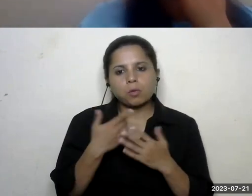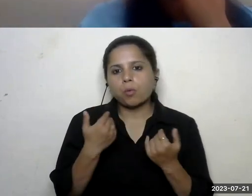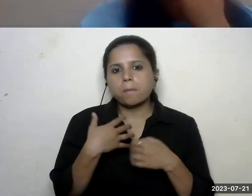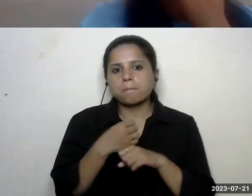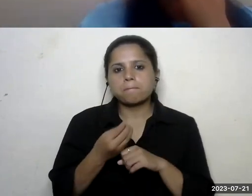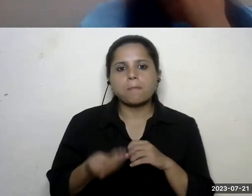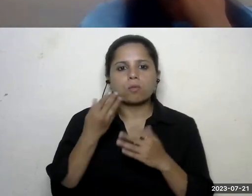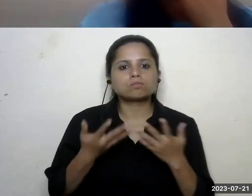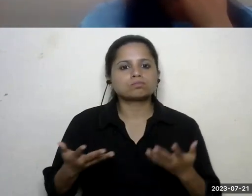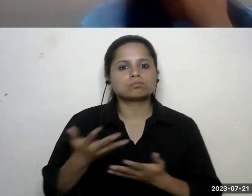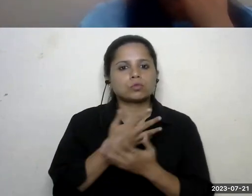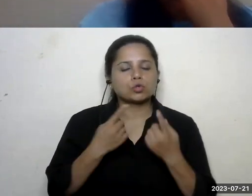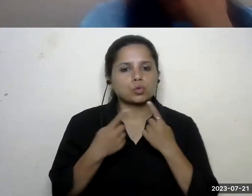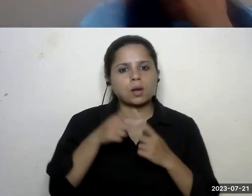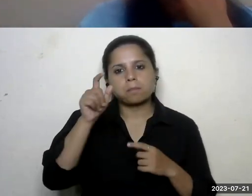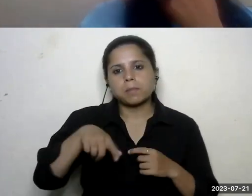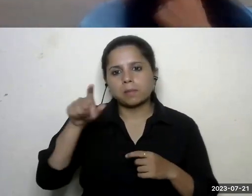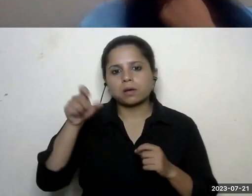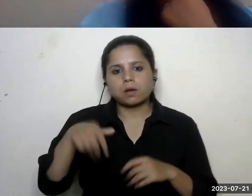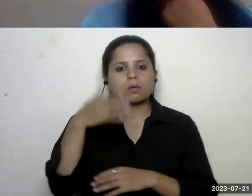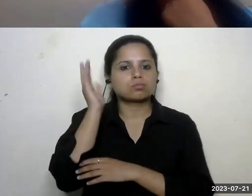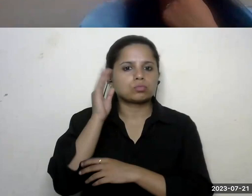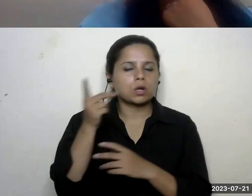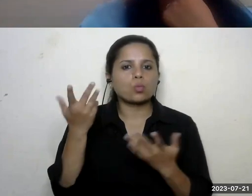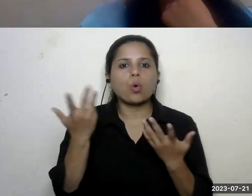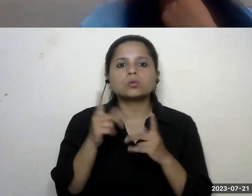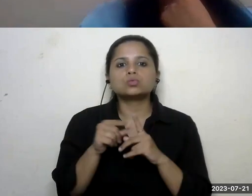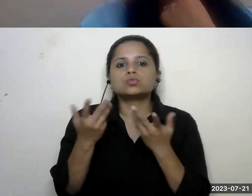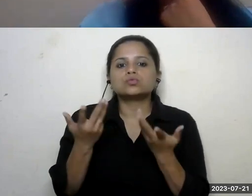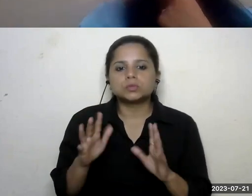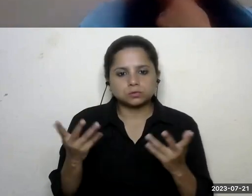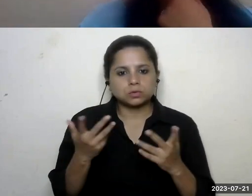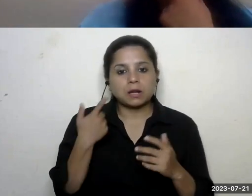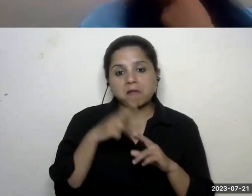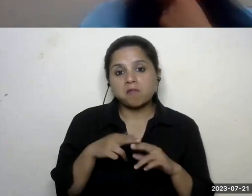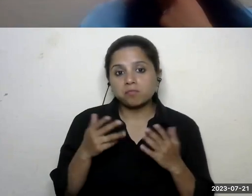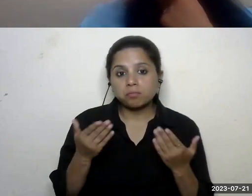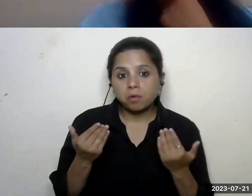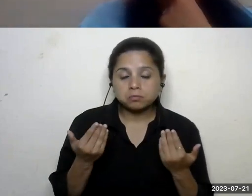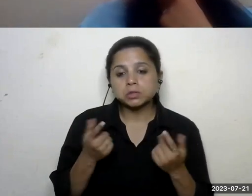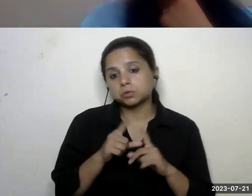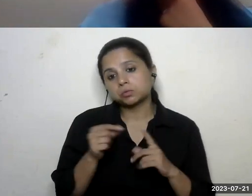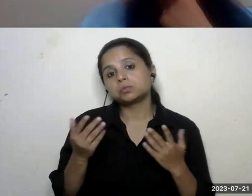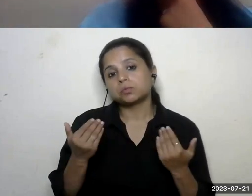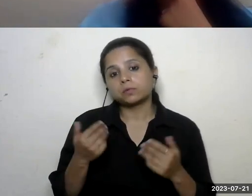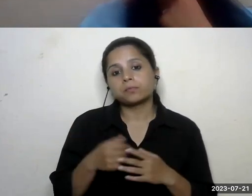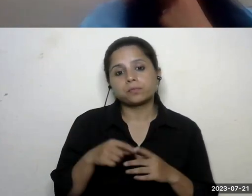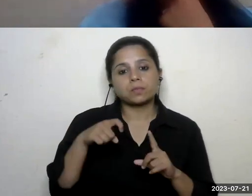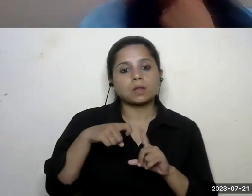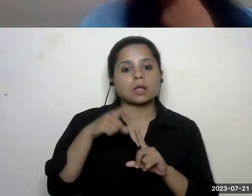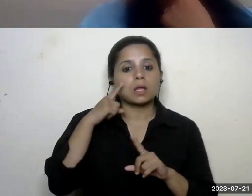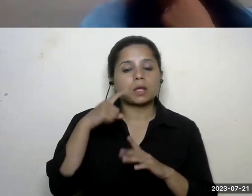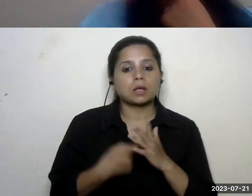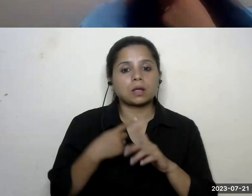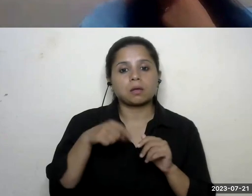more interactive and you can have people actually presenting what they have done if it's possible you can do that yes teetakar sinha